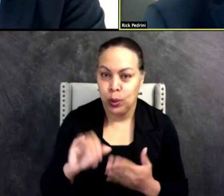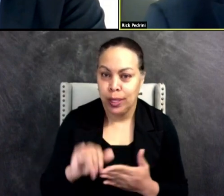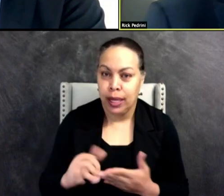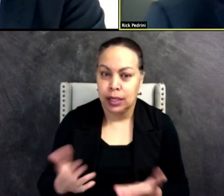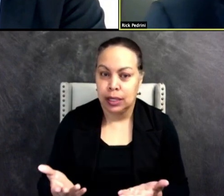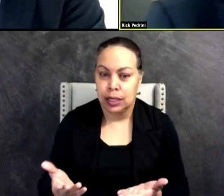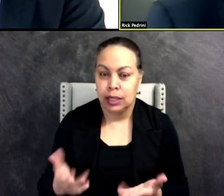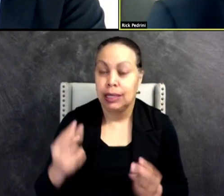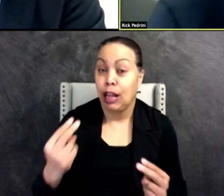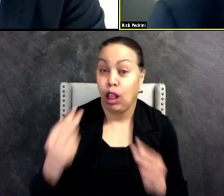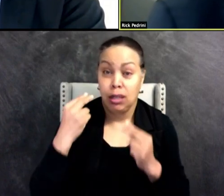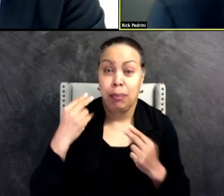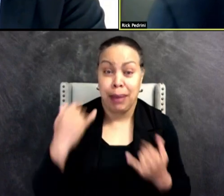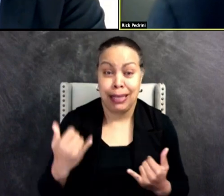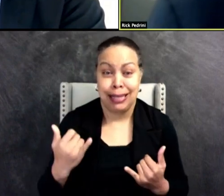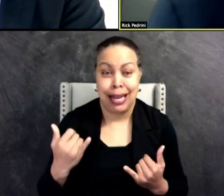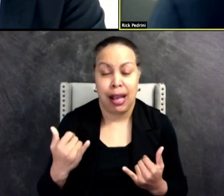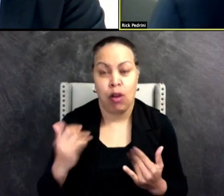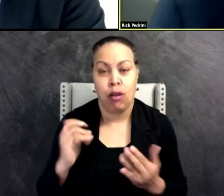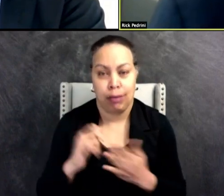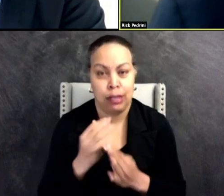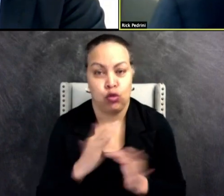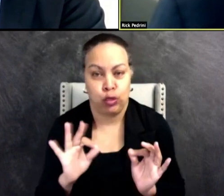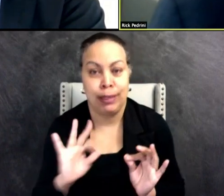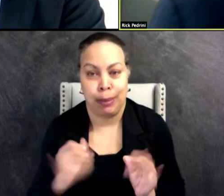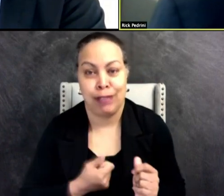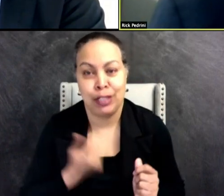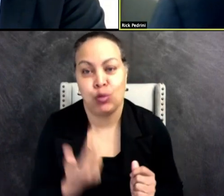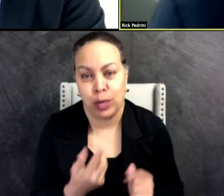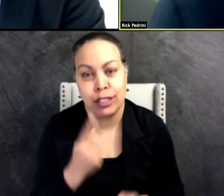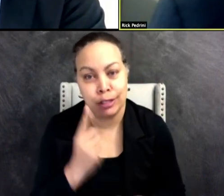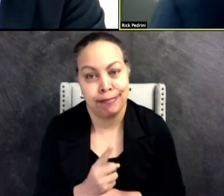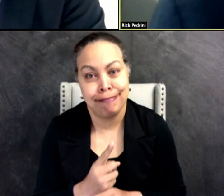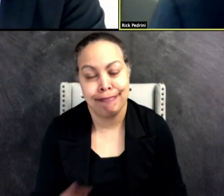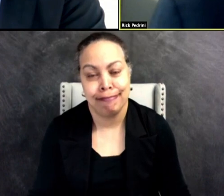Looking back on it, was freedom of expression. Um,